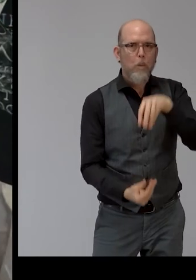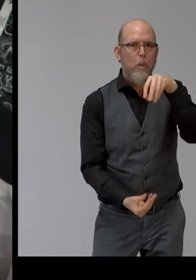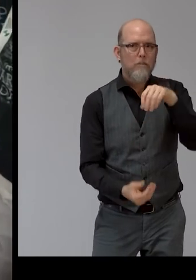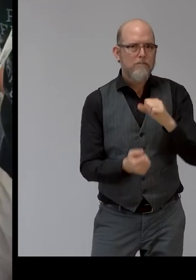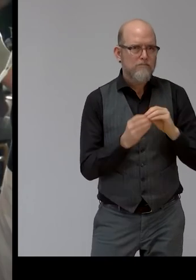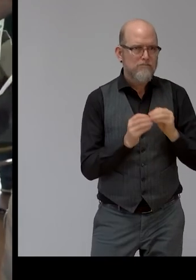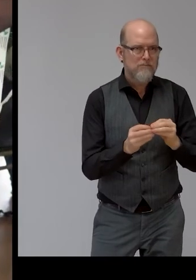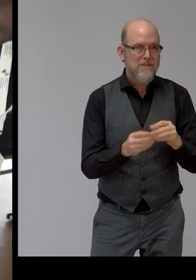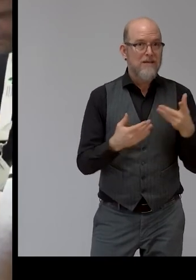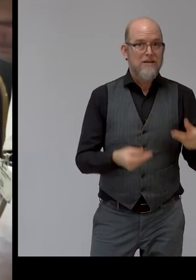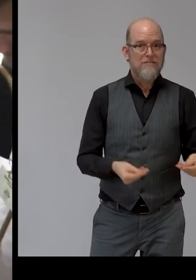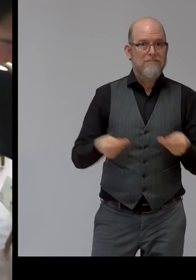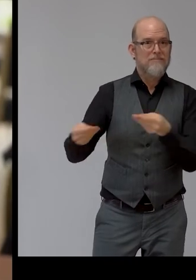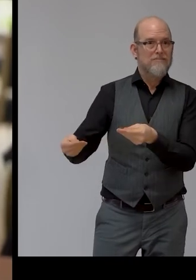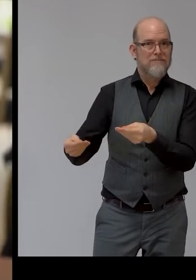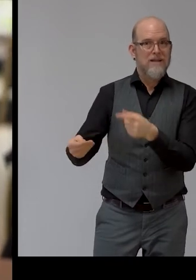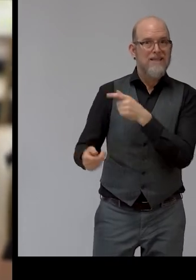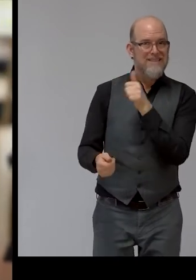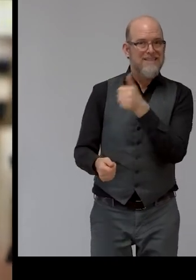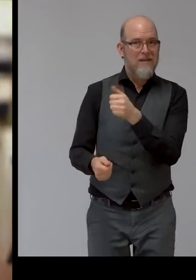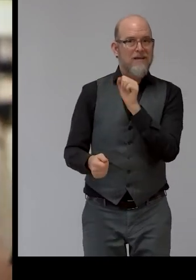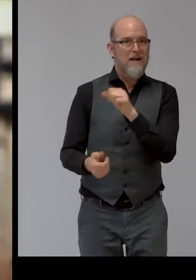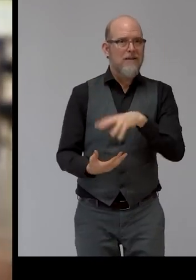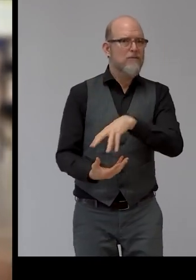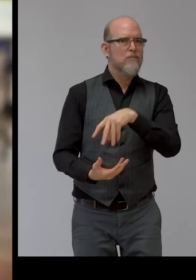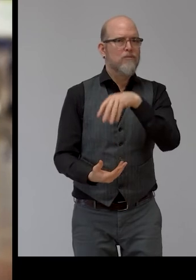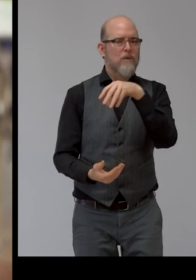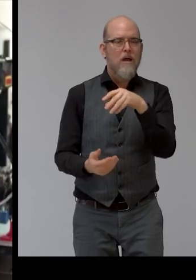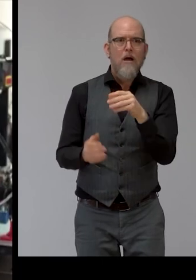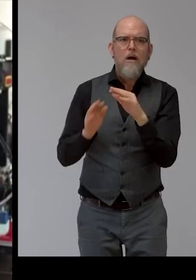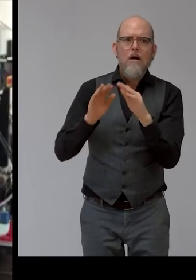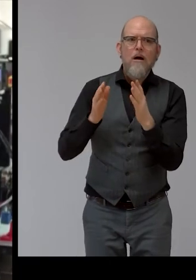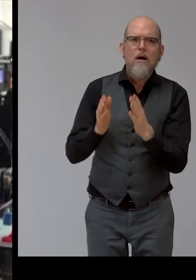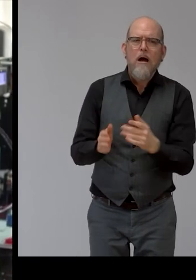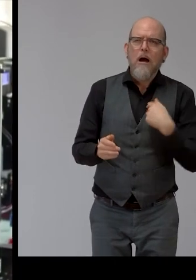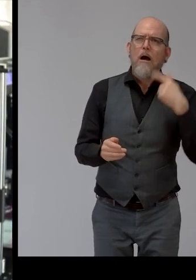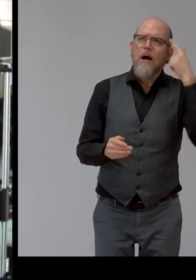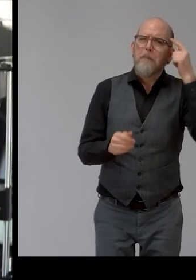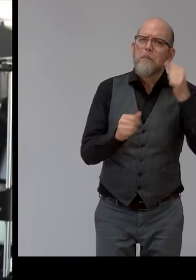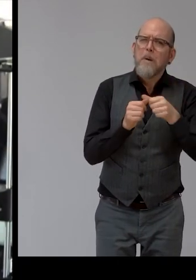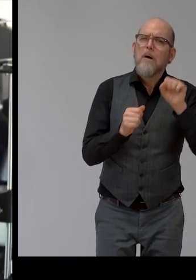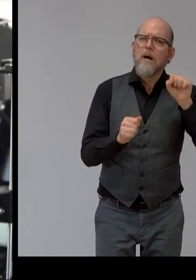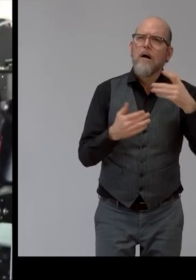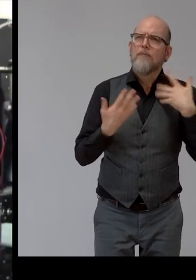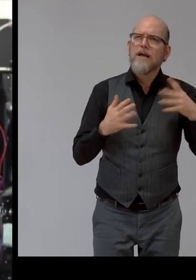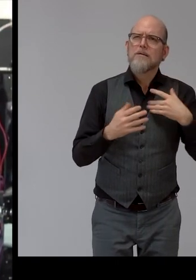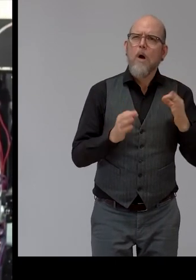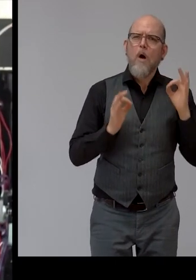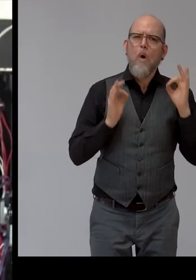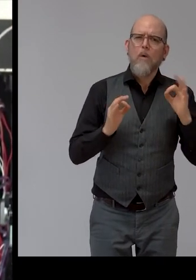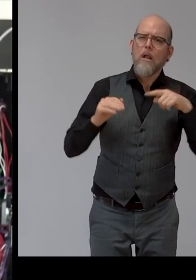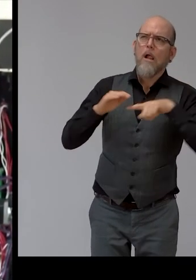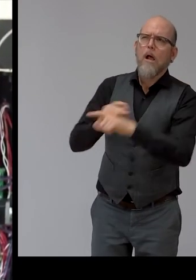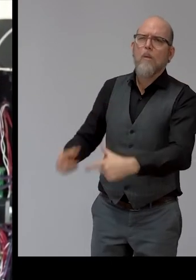the table and touches it. She says that the model reminds her of the visit to the original. Renato tells us